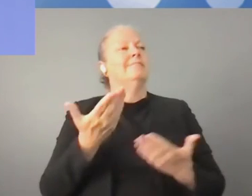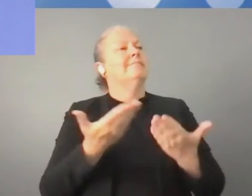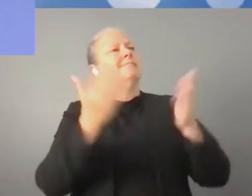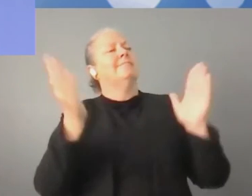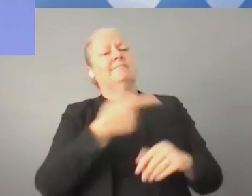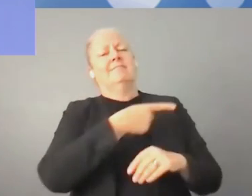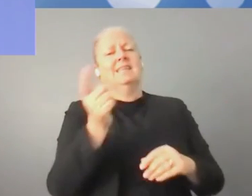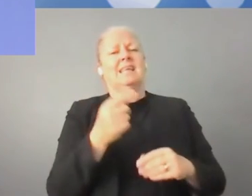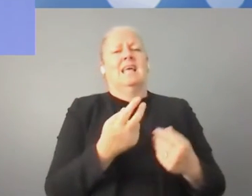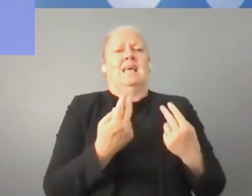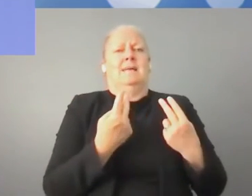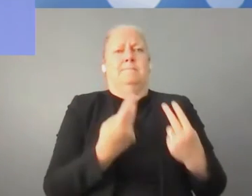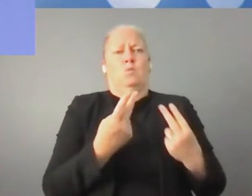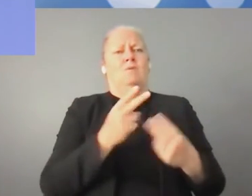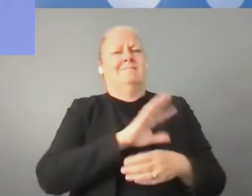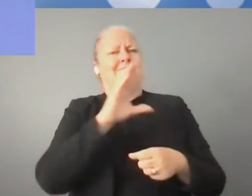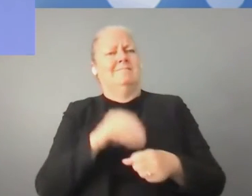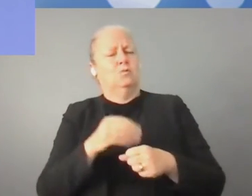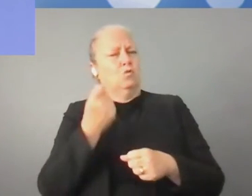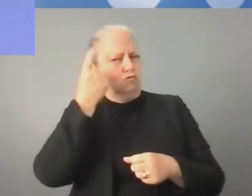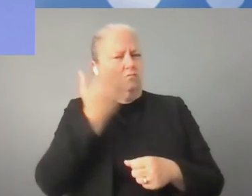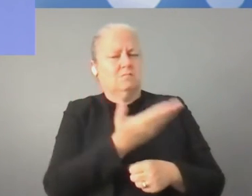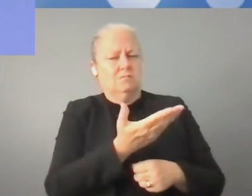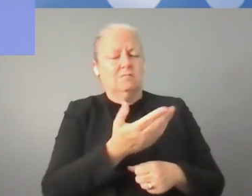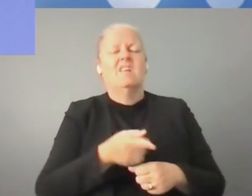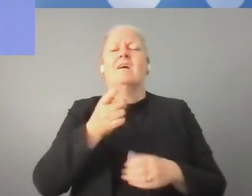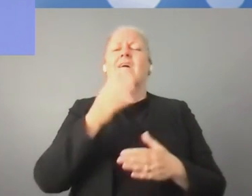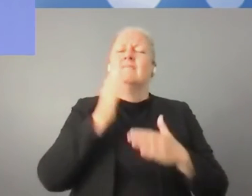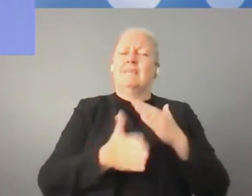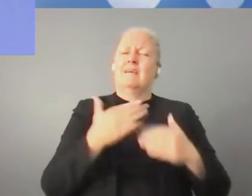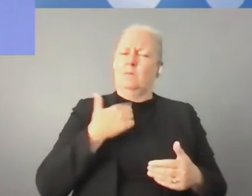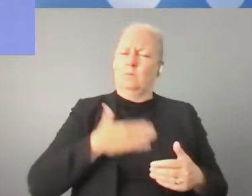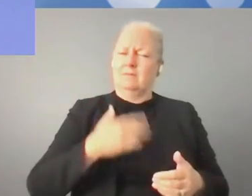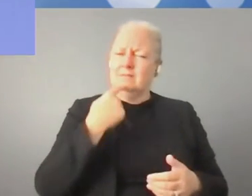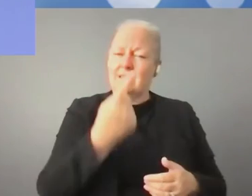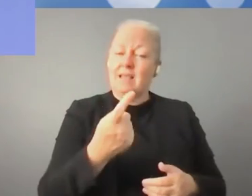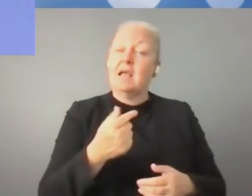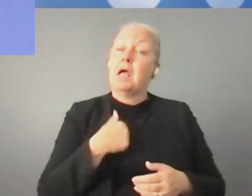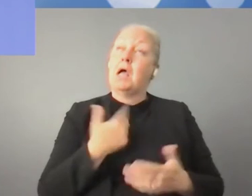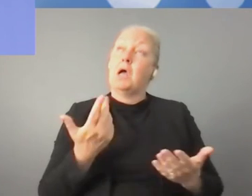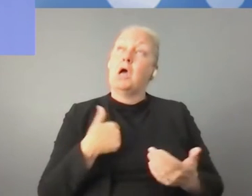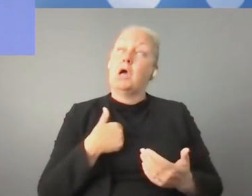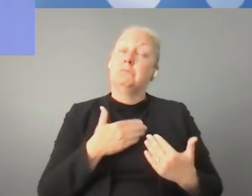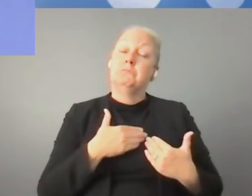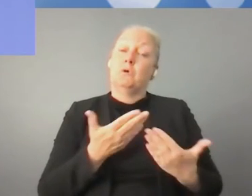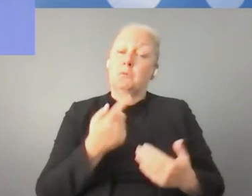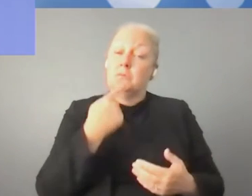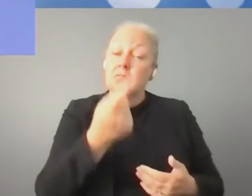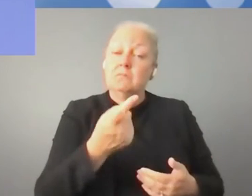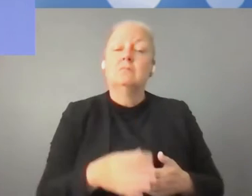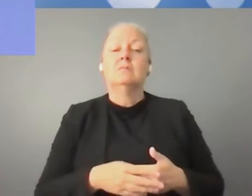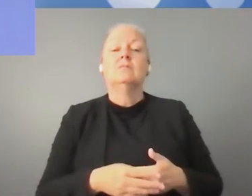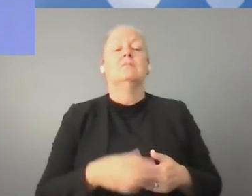to play. As for financing, and I have to be quite honest with you, we asked, preparing for this